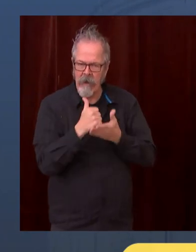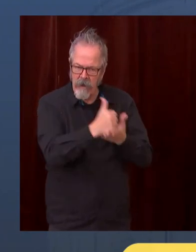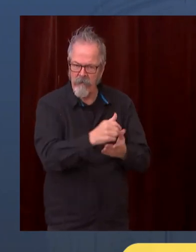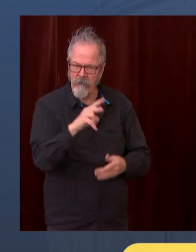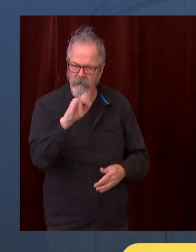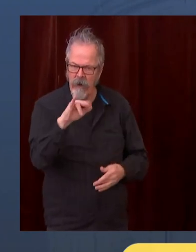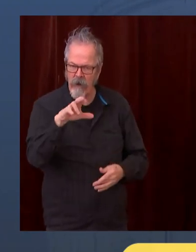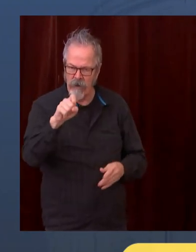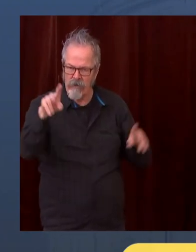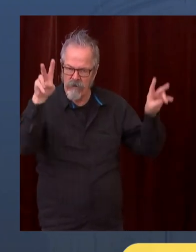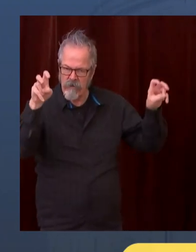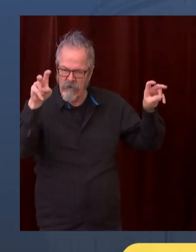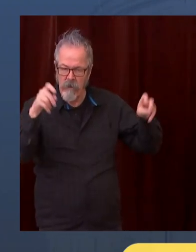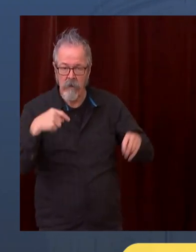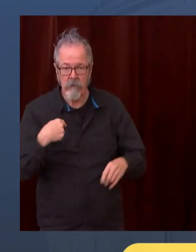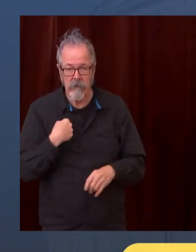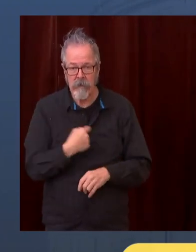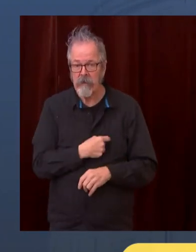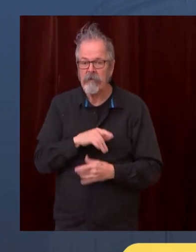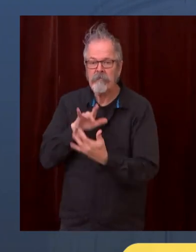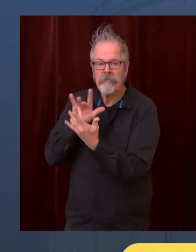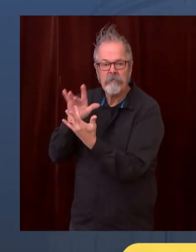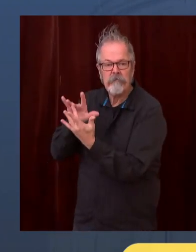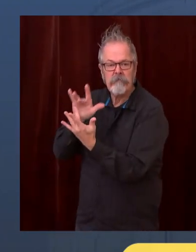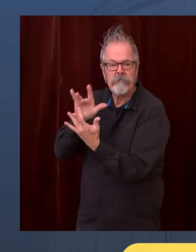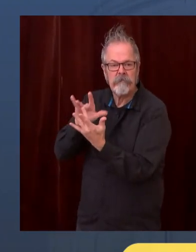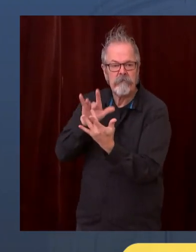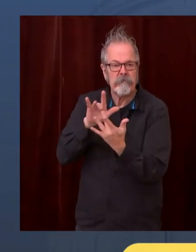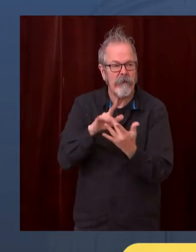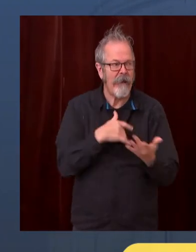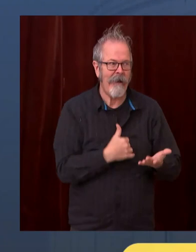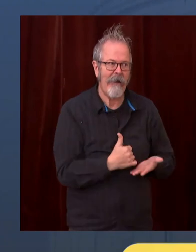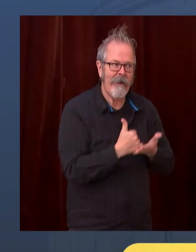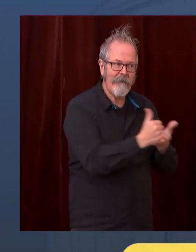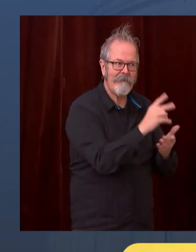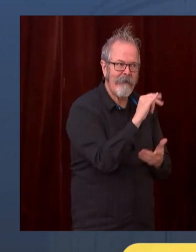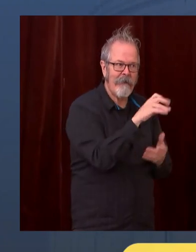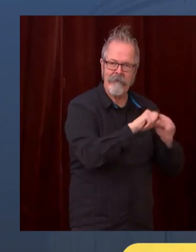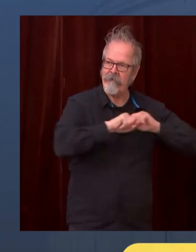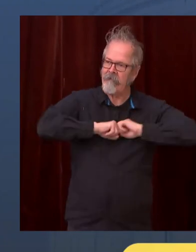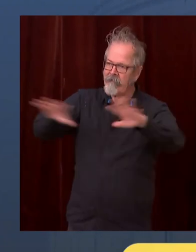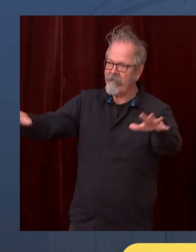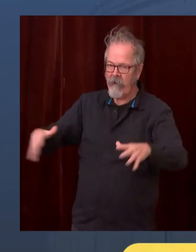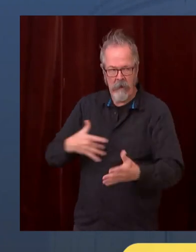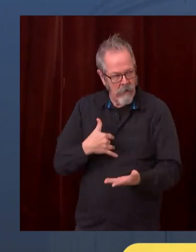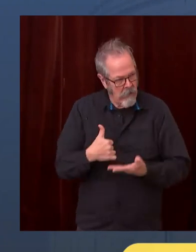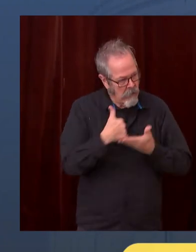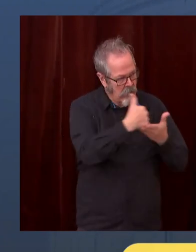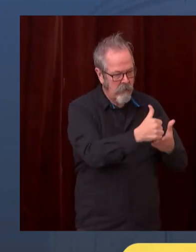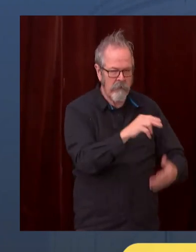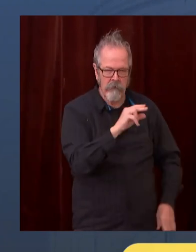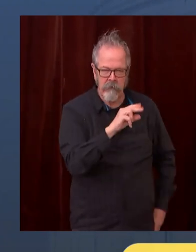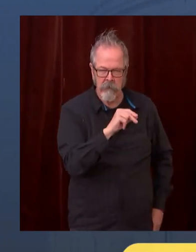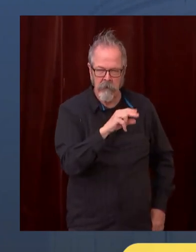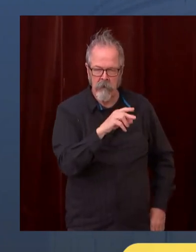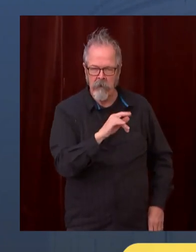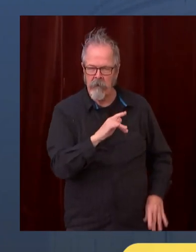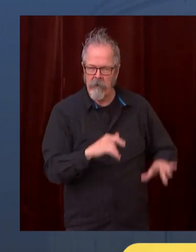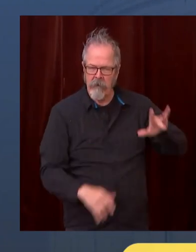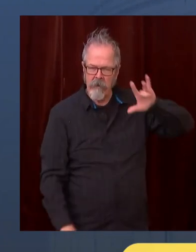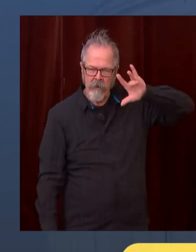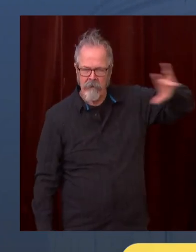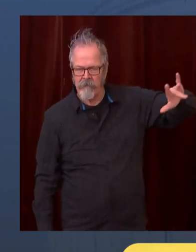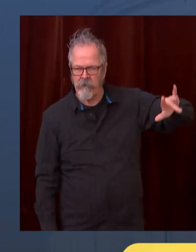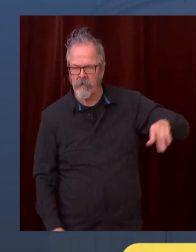virus. And the way to be enemy of this virus is to, you know, not be around people without wearing a mask in our homes or